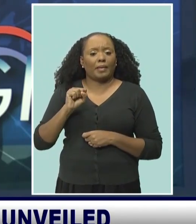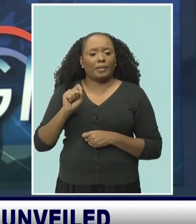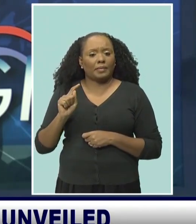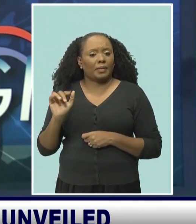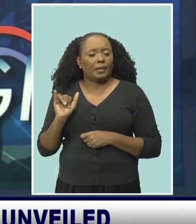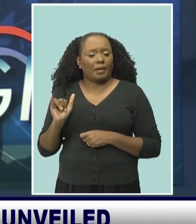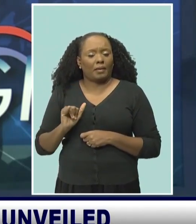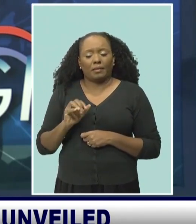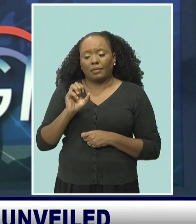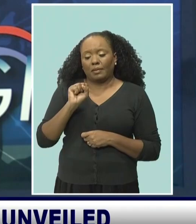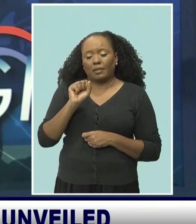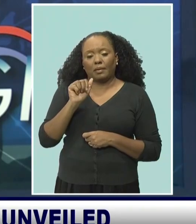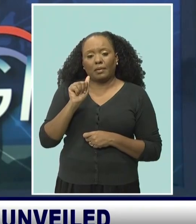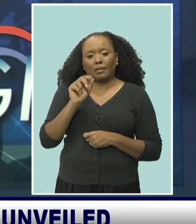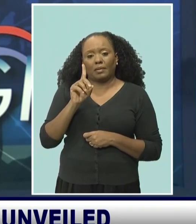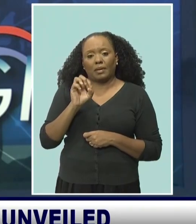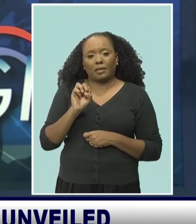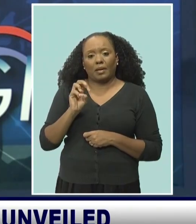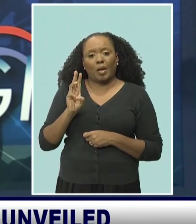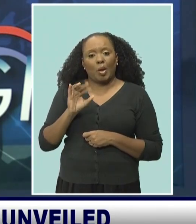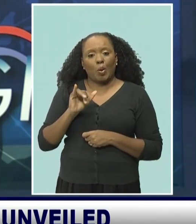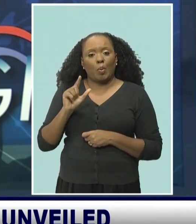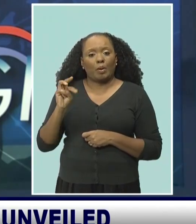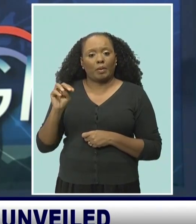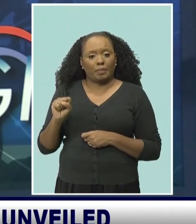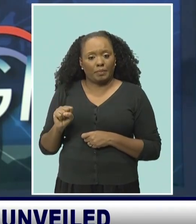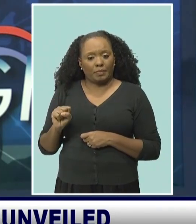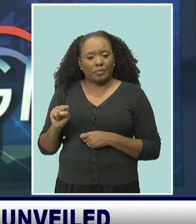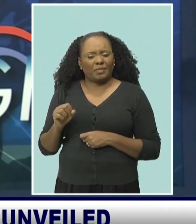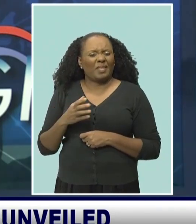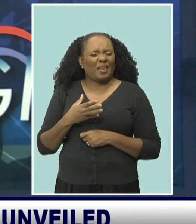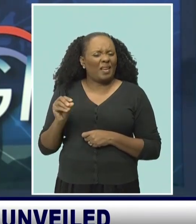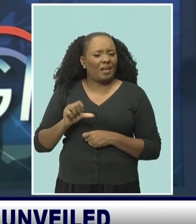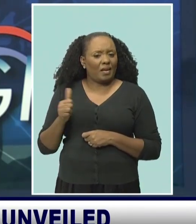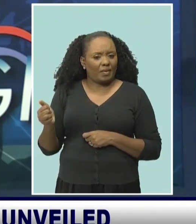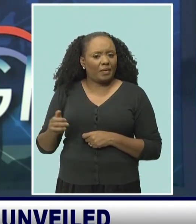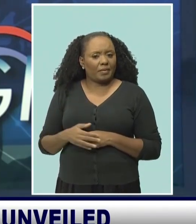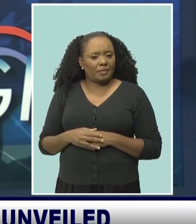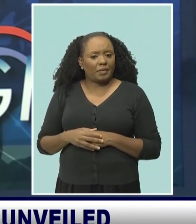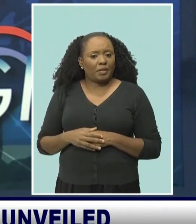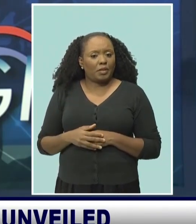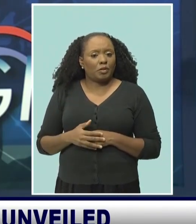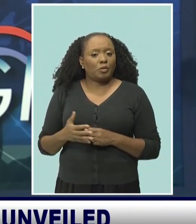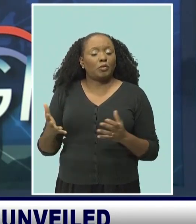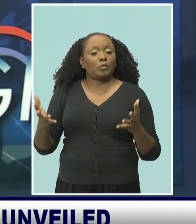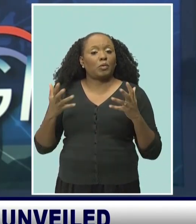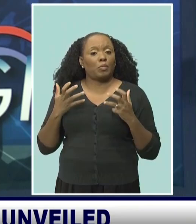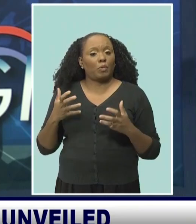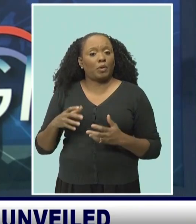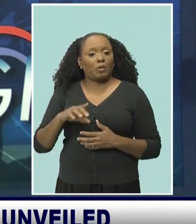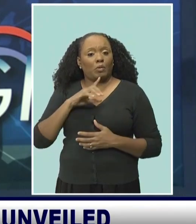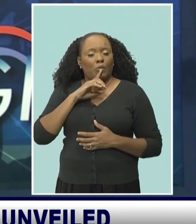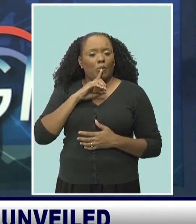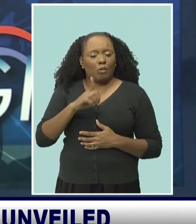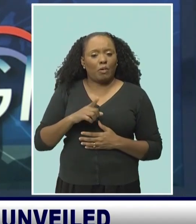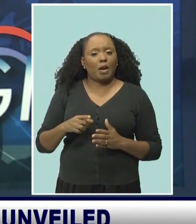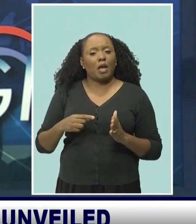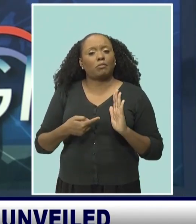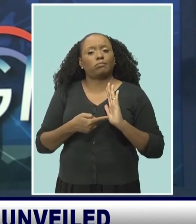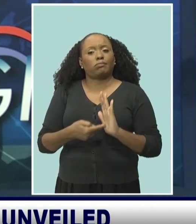Brathwick. Ms. Howard, however, explained why the decision was made to go with a developing athlete rather than an elite athlete.